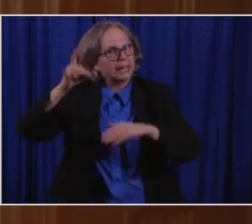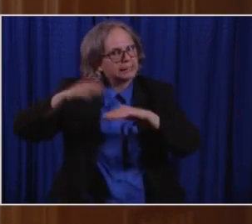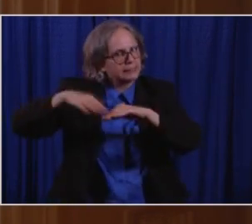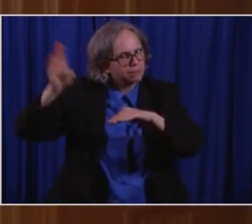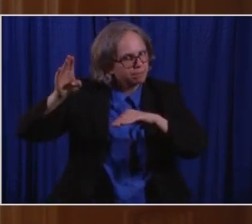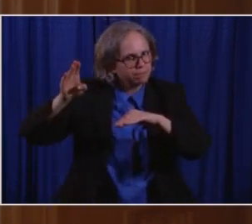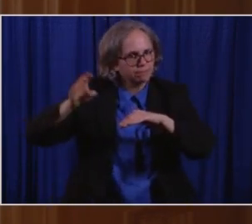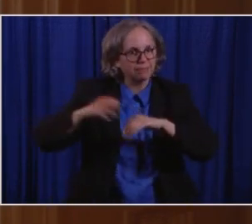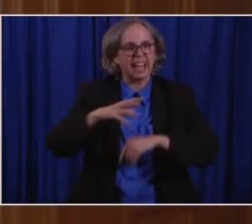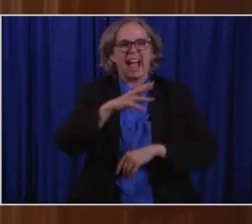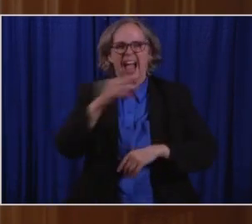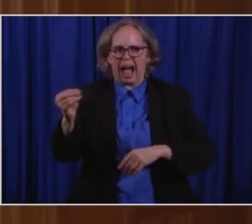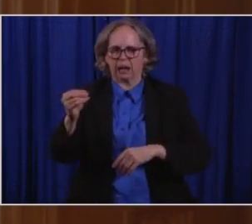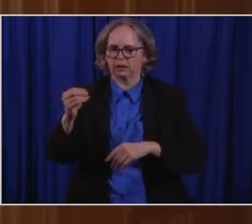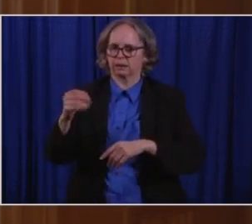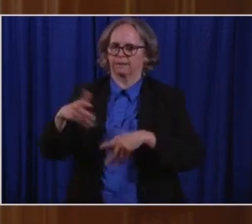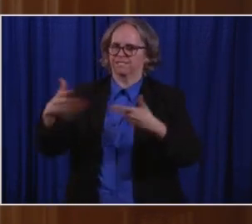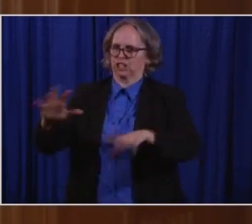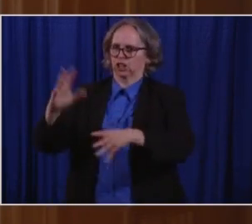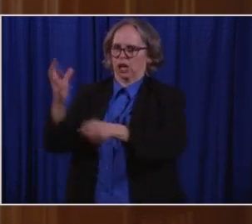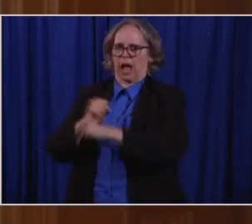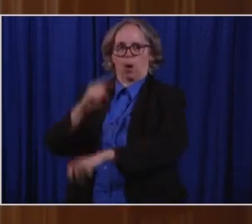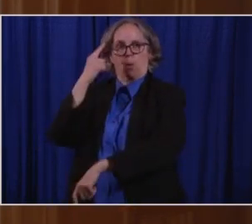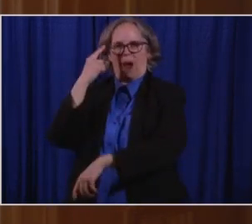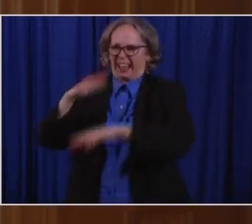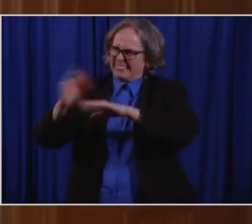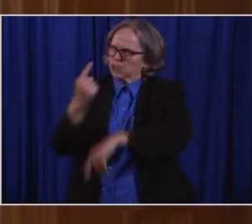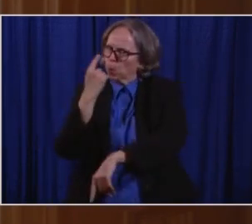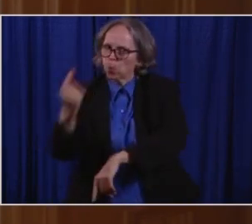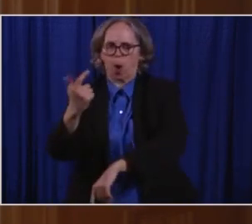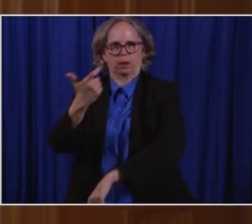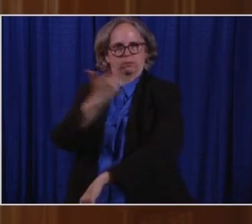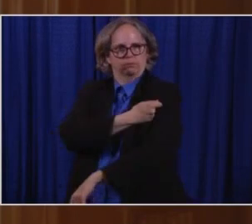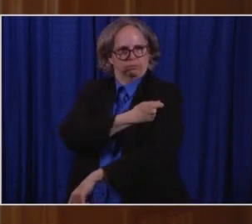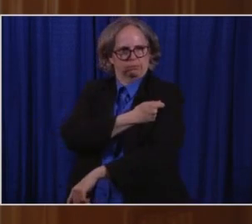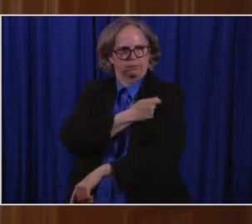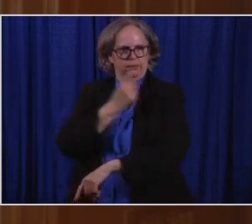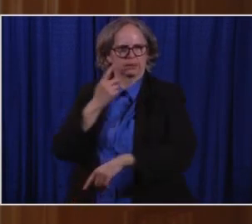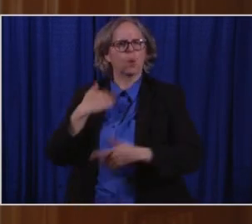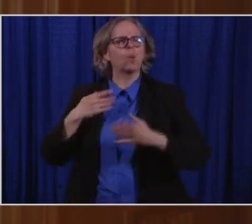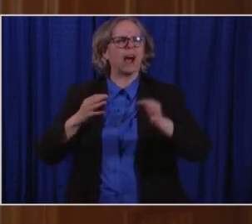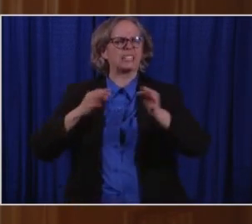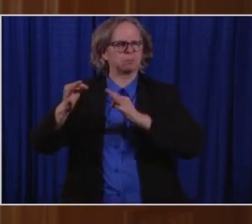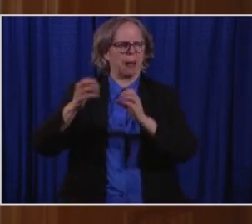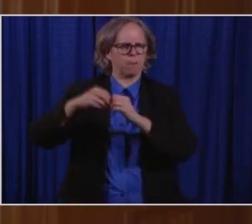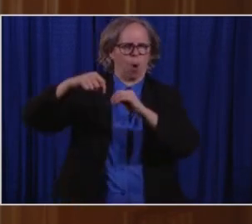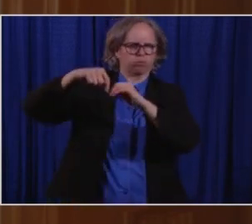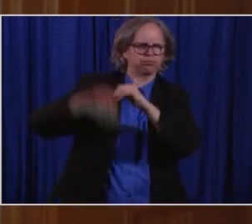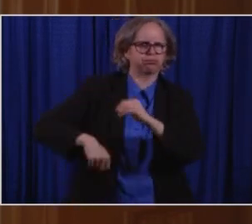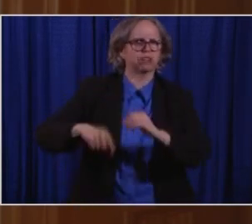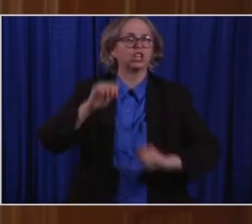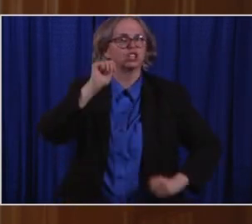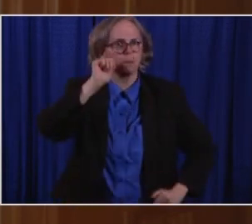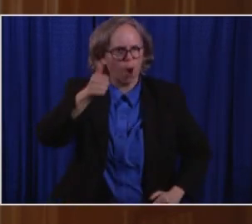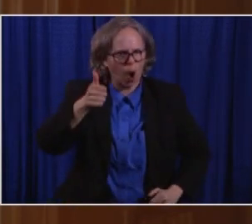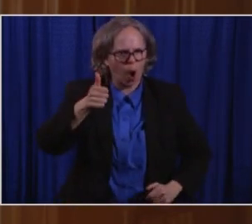drawing. We'll have further specific details tomorrow and in the days ahead.